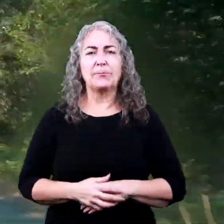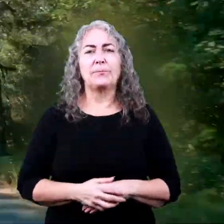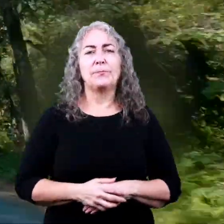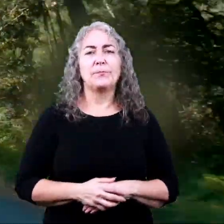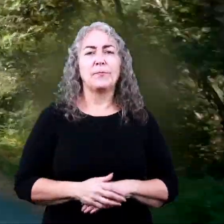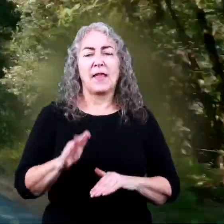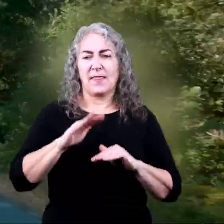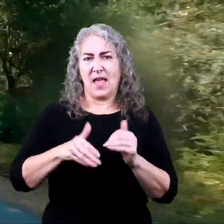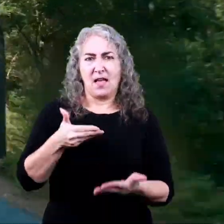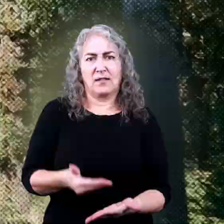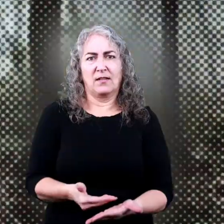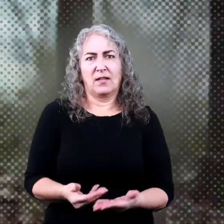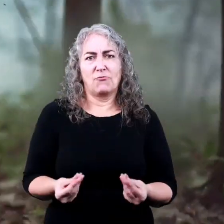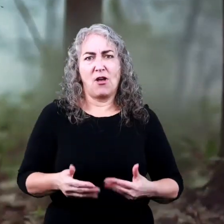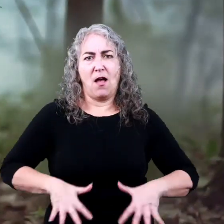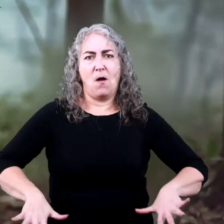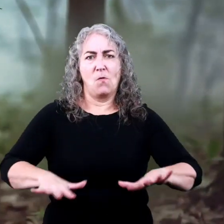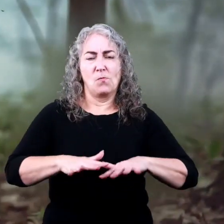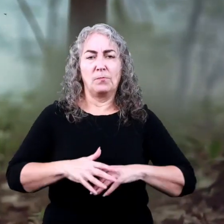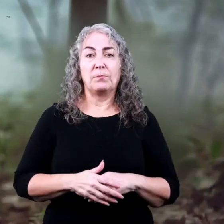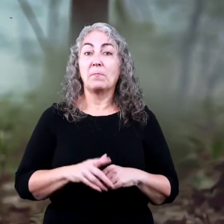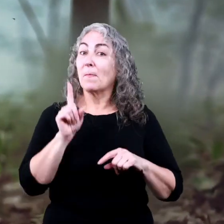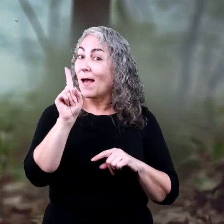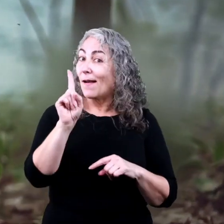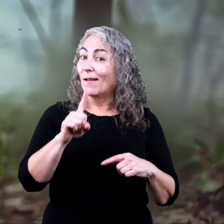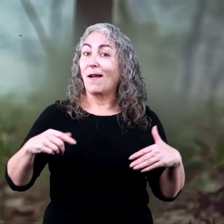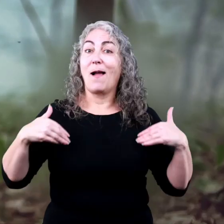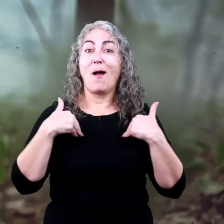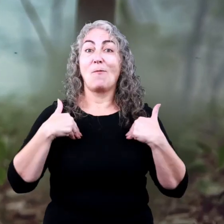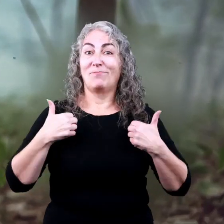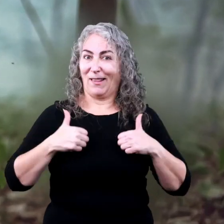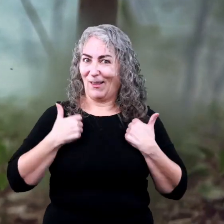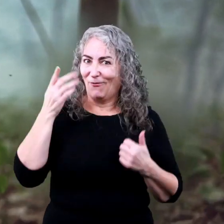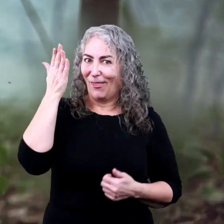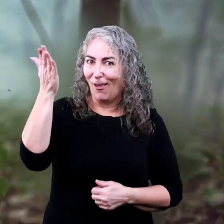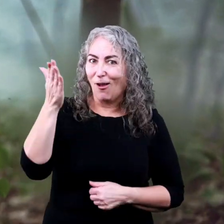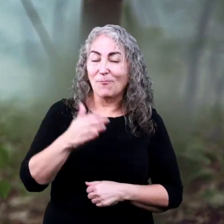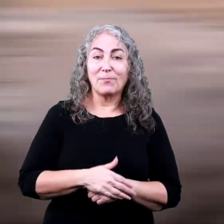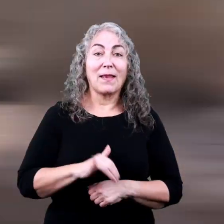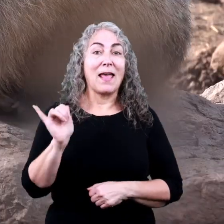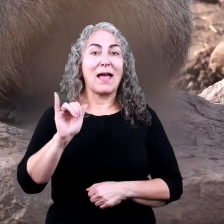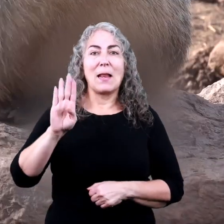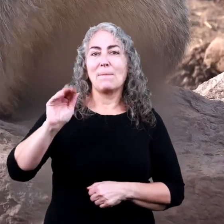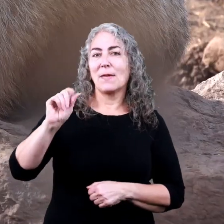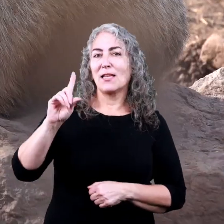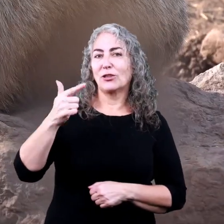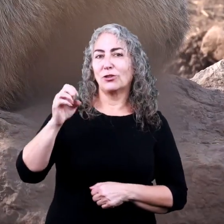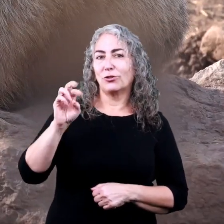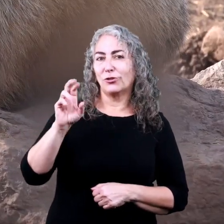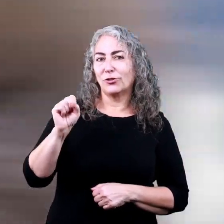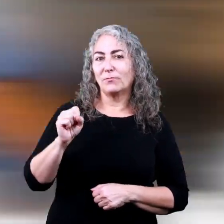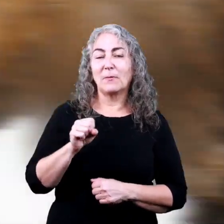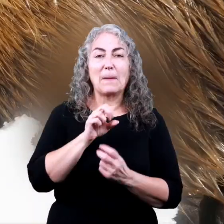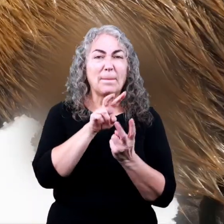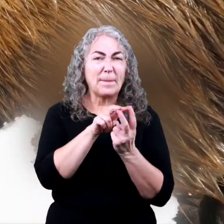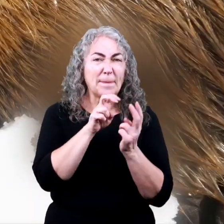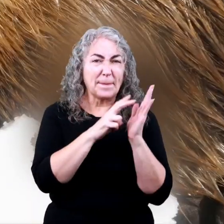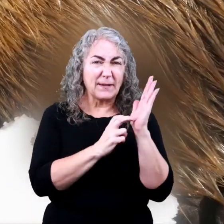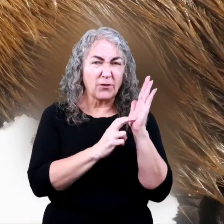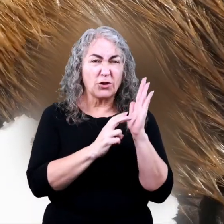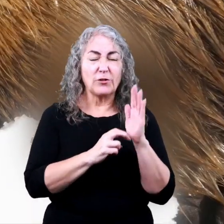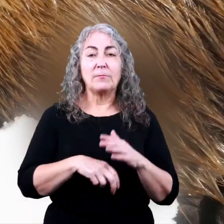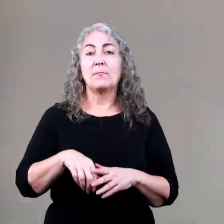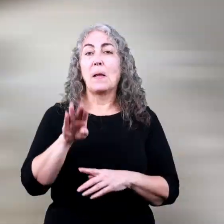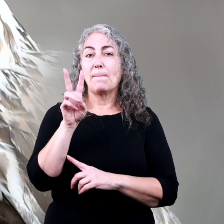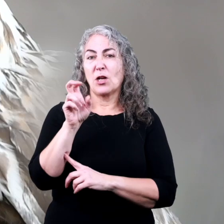closer to the ground. But there are still animals that live there. Creatures like badgers, beavers,